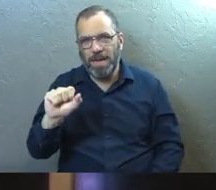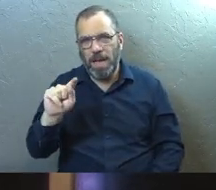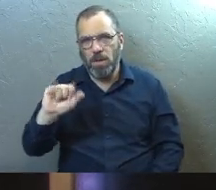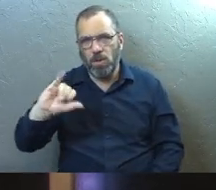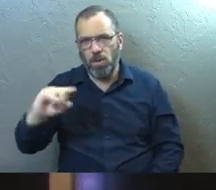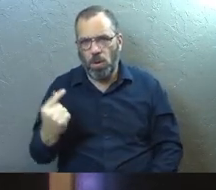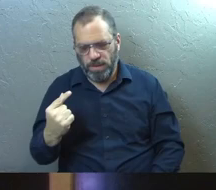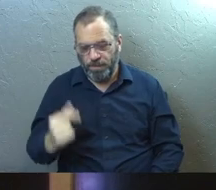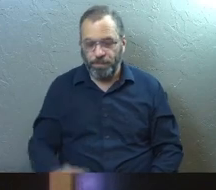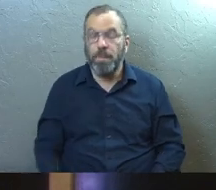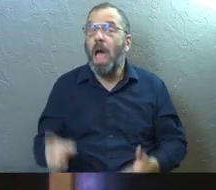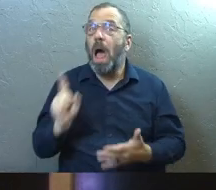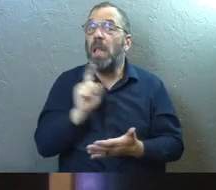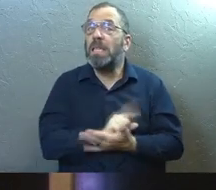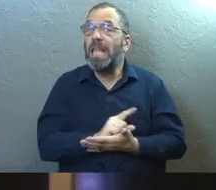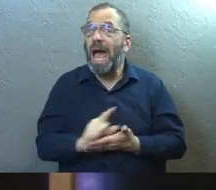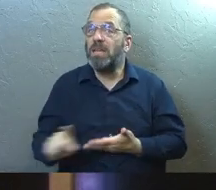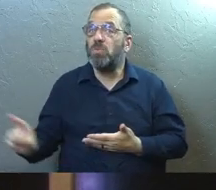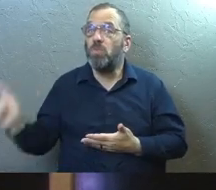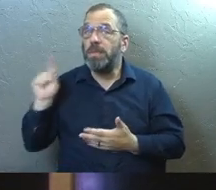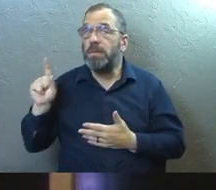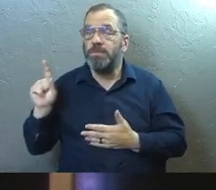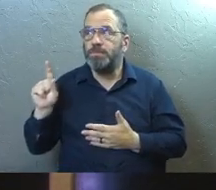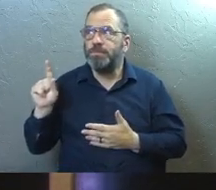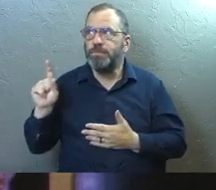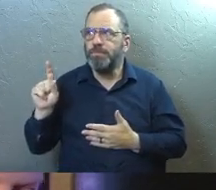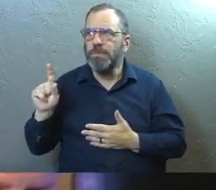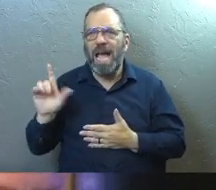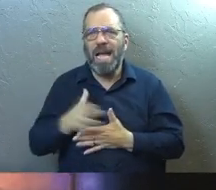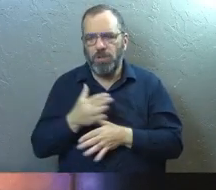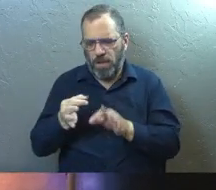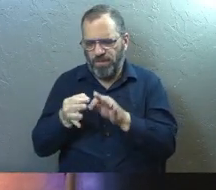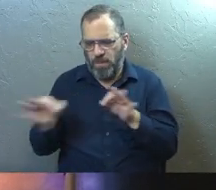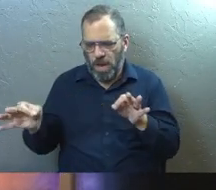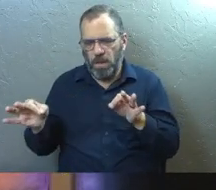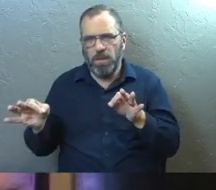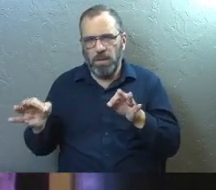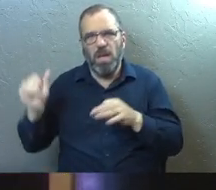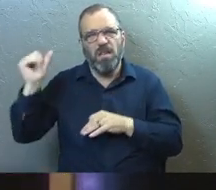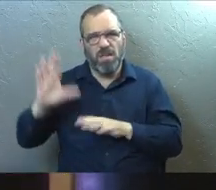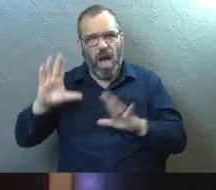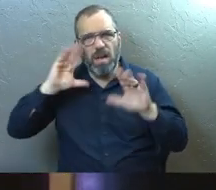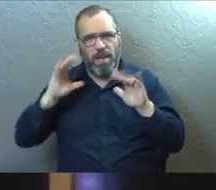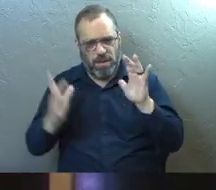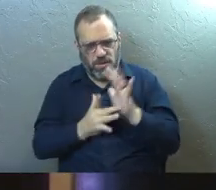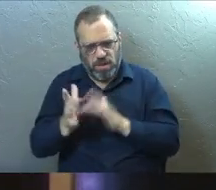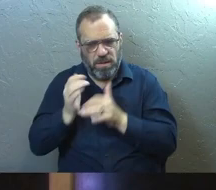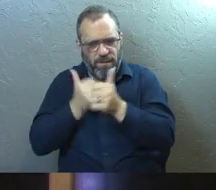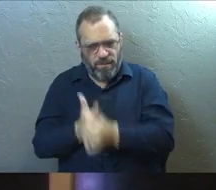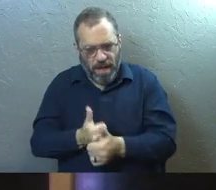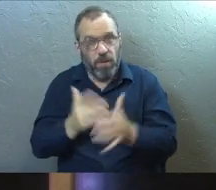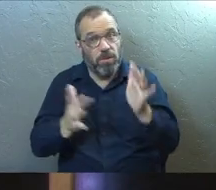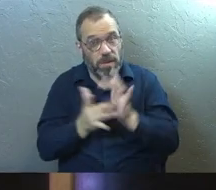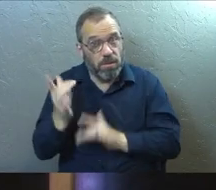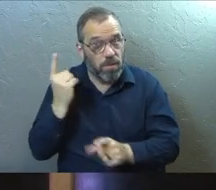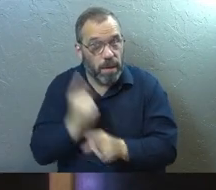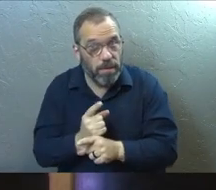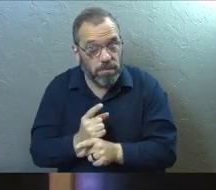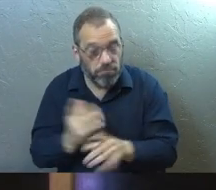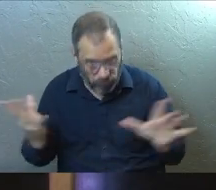Coasting. Last week, I shared a phrase with you, God expects Jesus followers to follow Jesus.